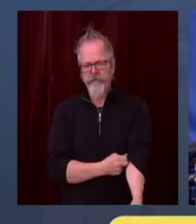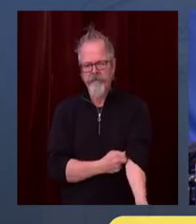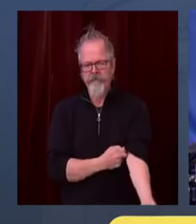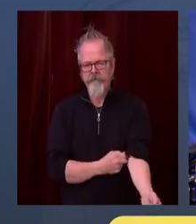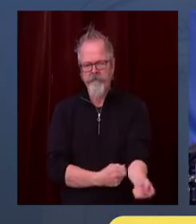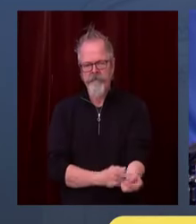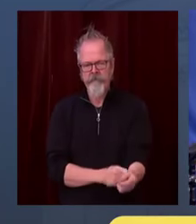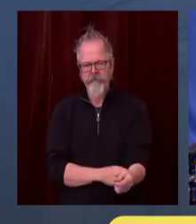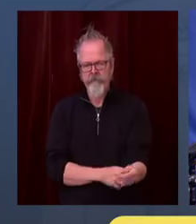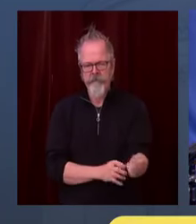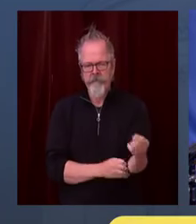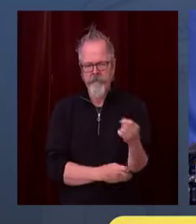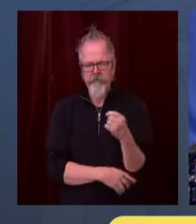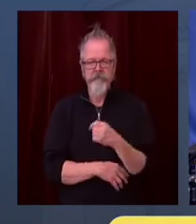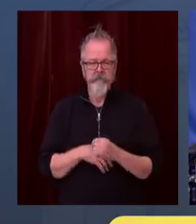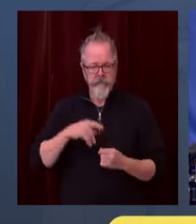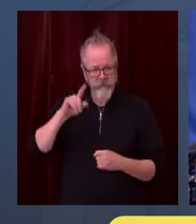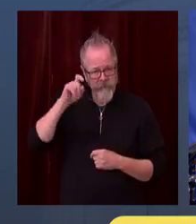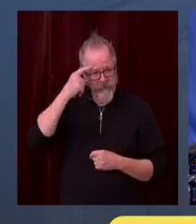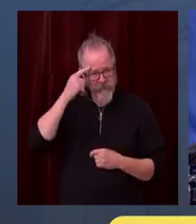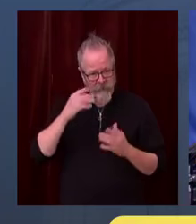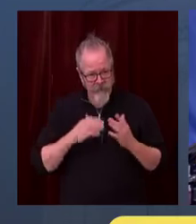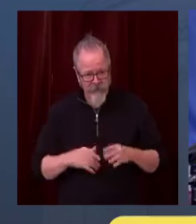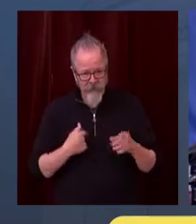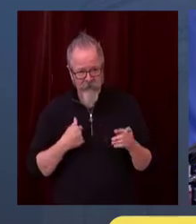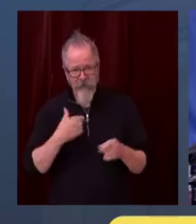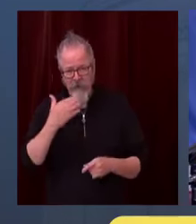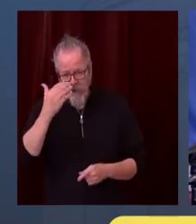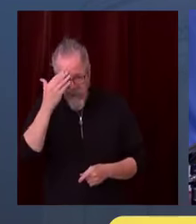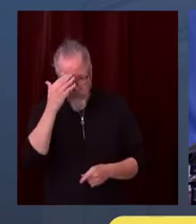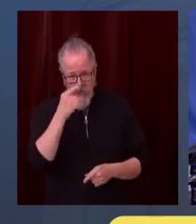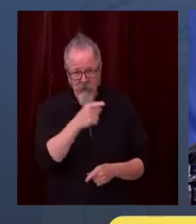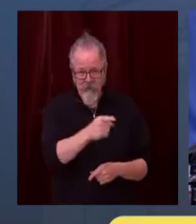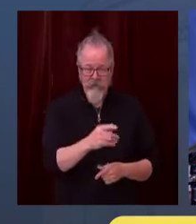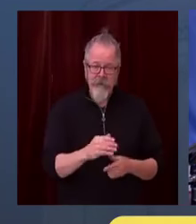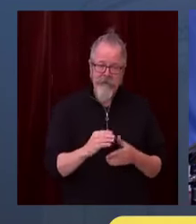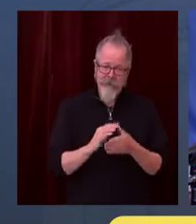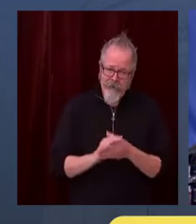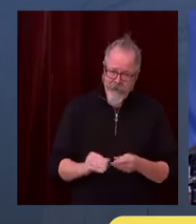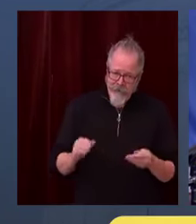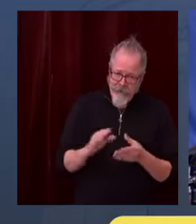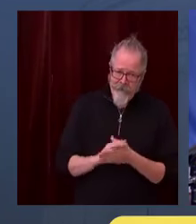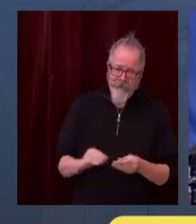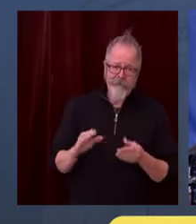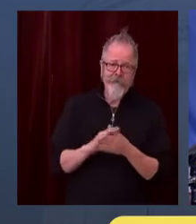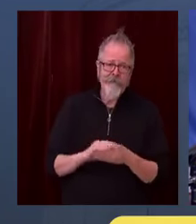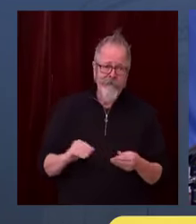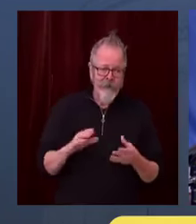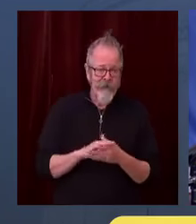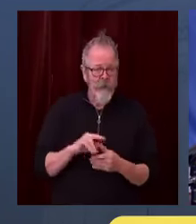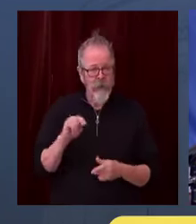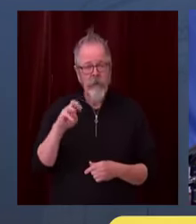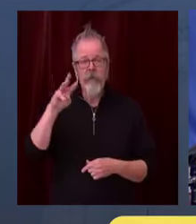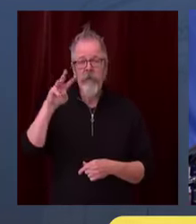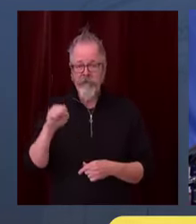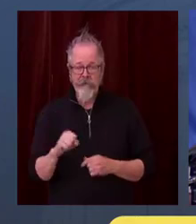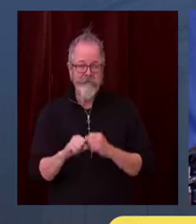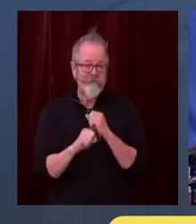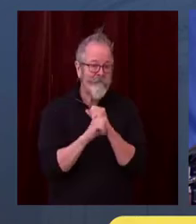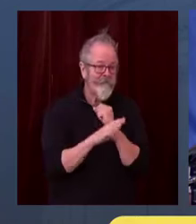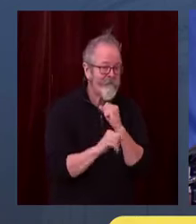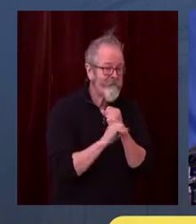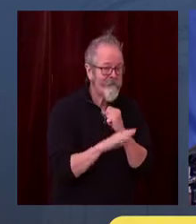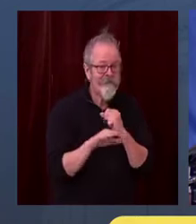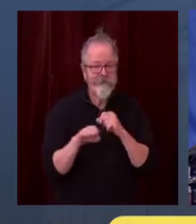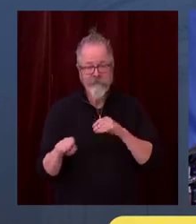who don't believe that COVID-19 is an issue. Certainly, it has not been one for them. And perhaps it has not been